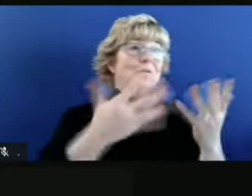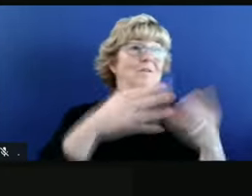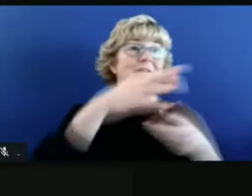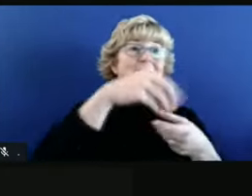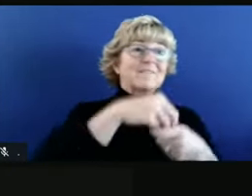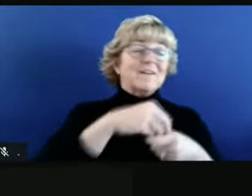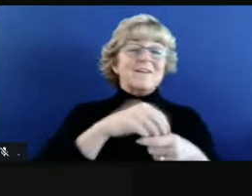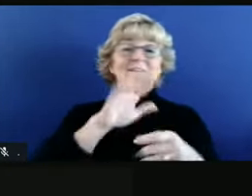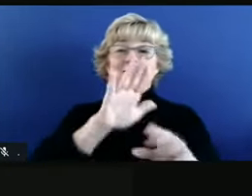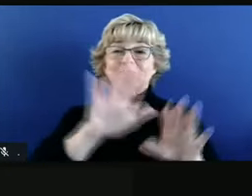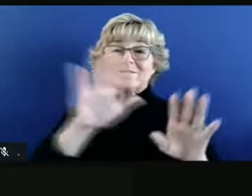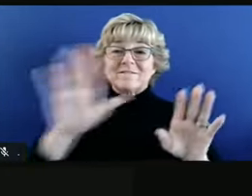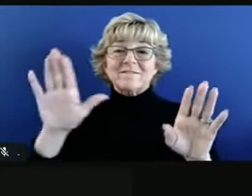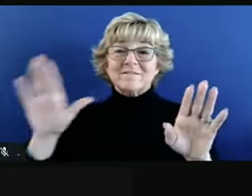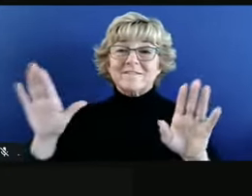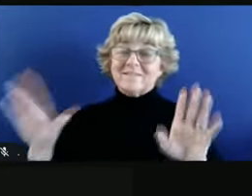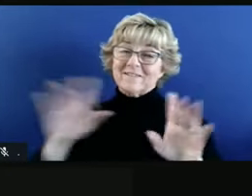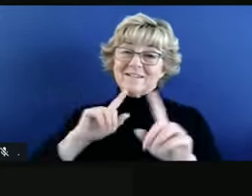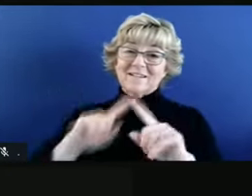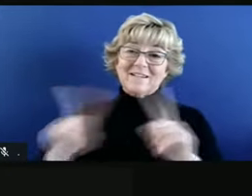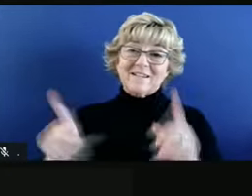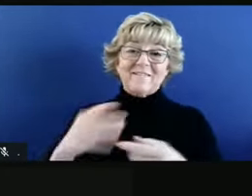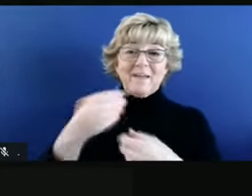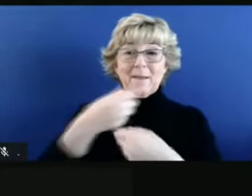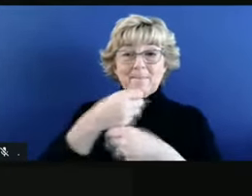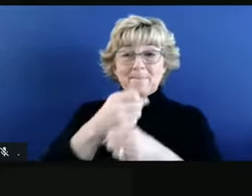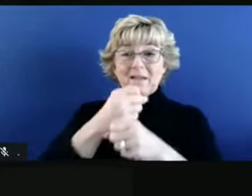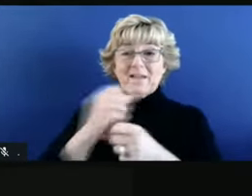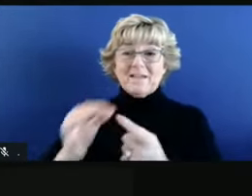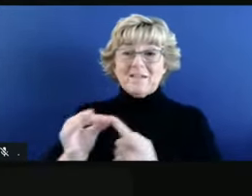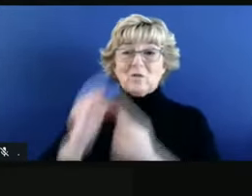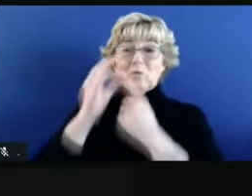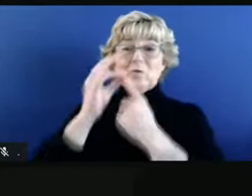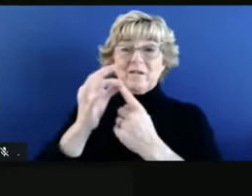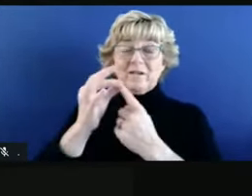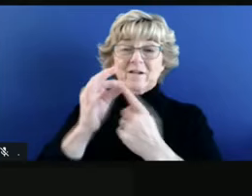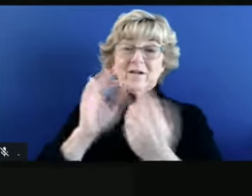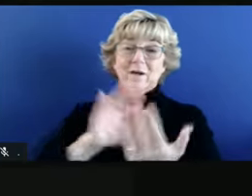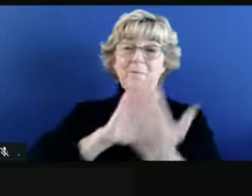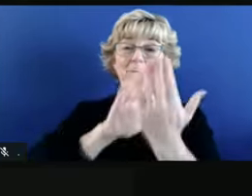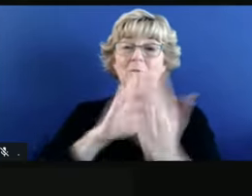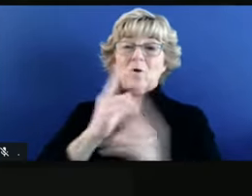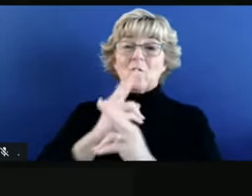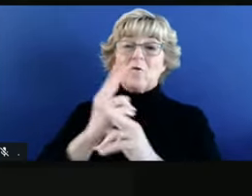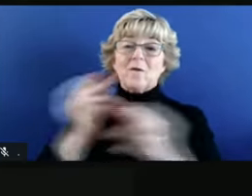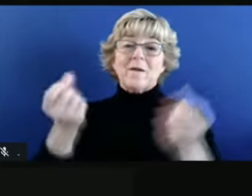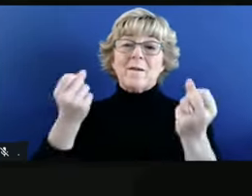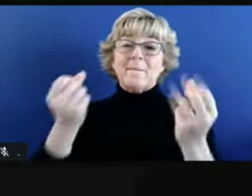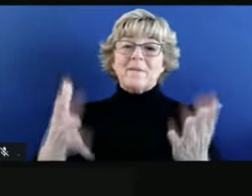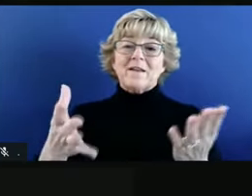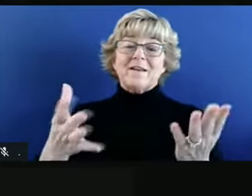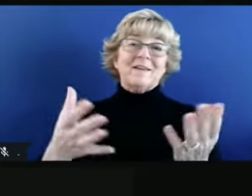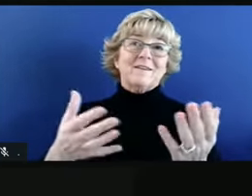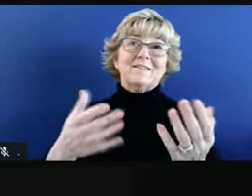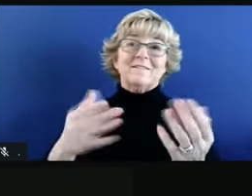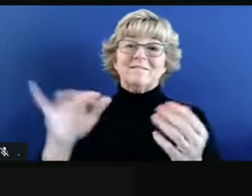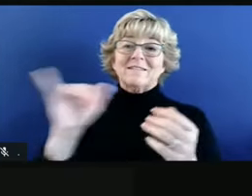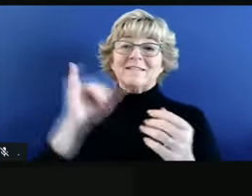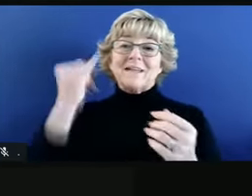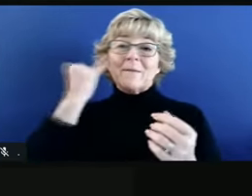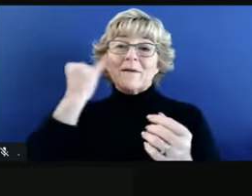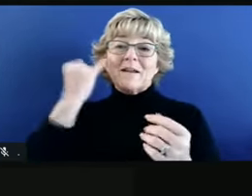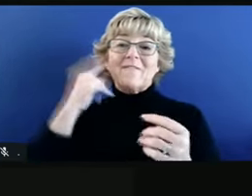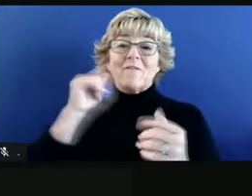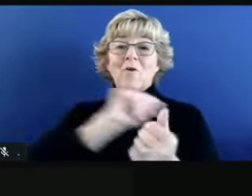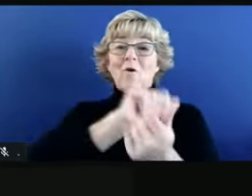characteristics into account, crafting a unique approach, probably using many of the same principles that all schools will